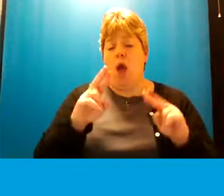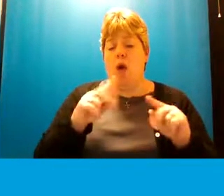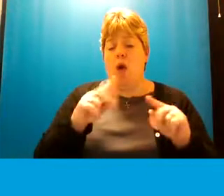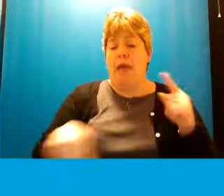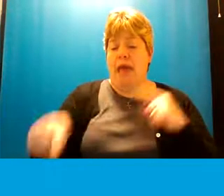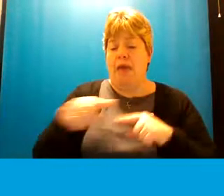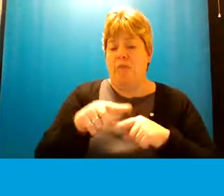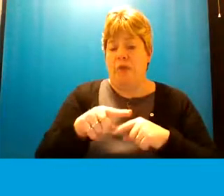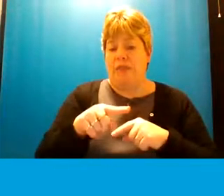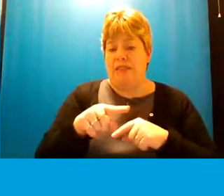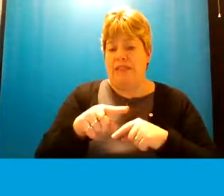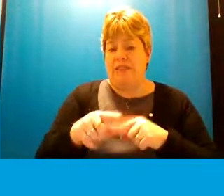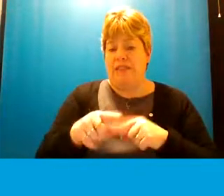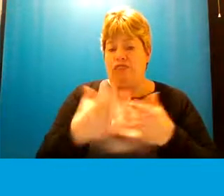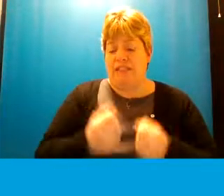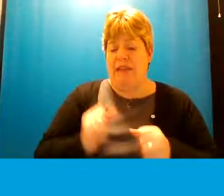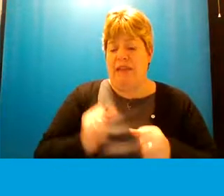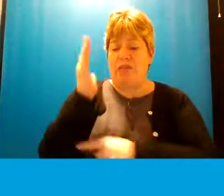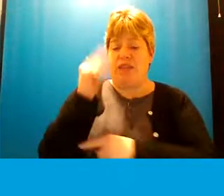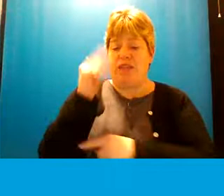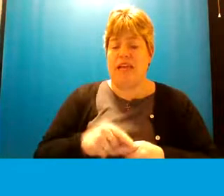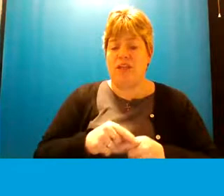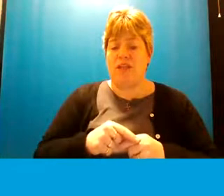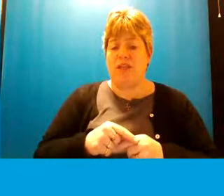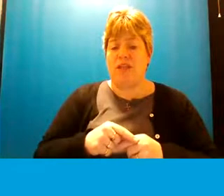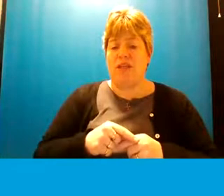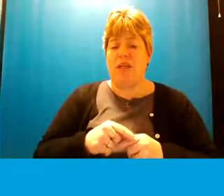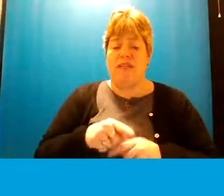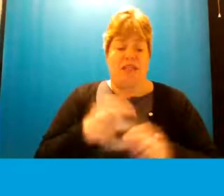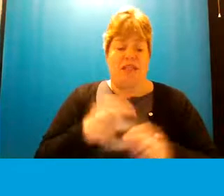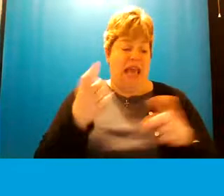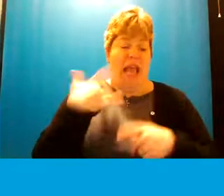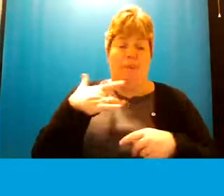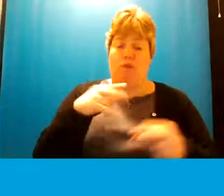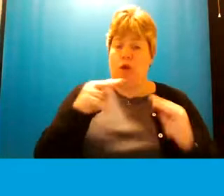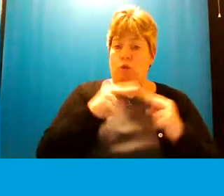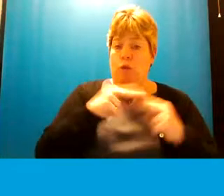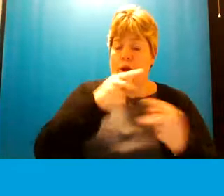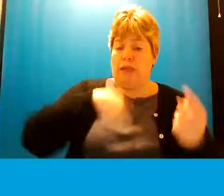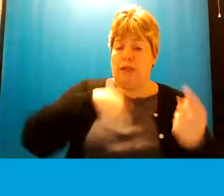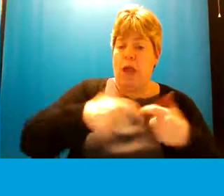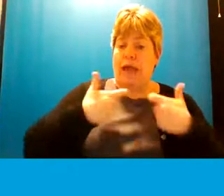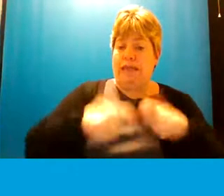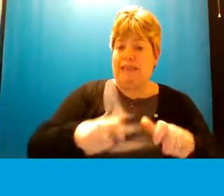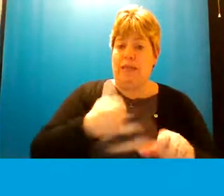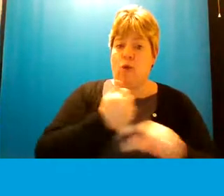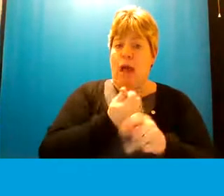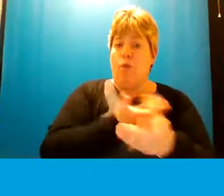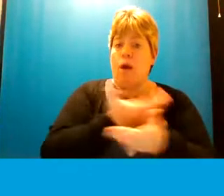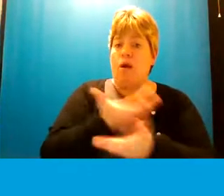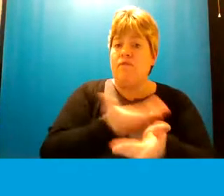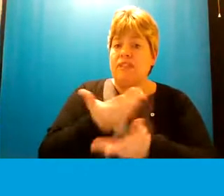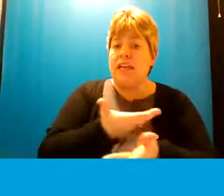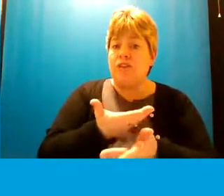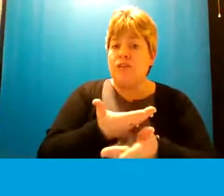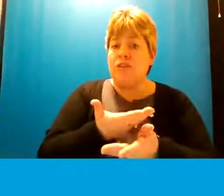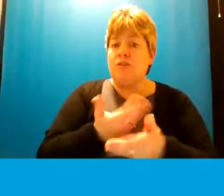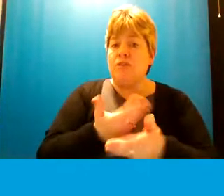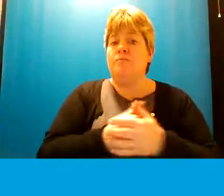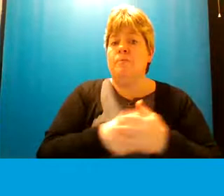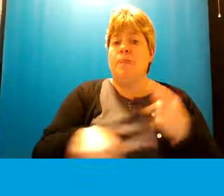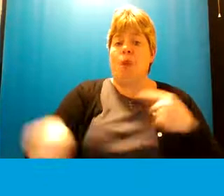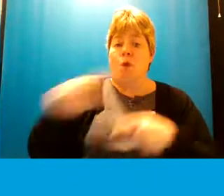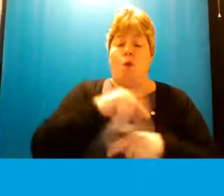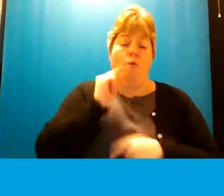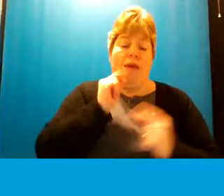got it with the presentation was that email address to contact us and continue with these conversations because all of the people that you've